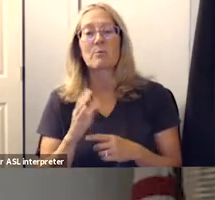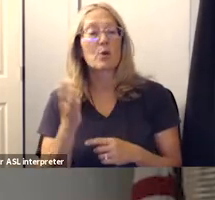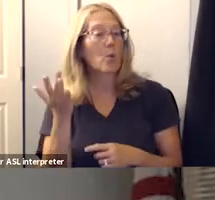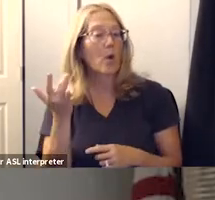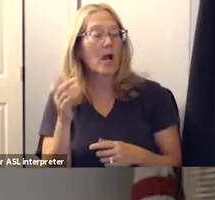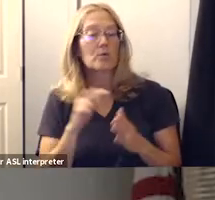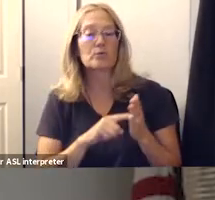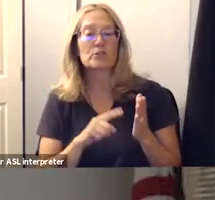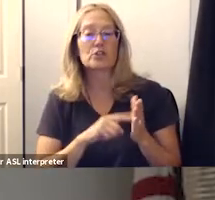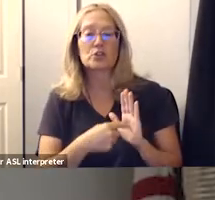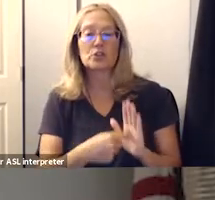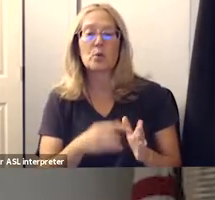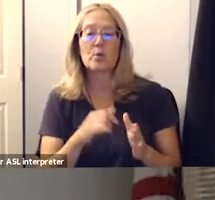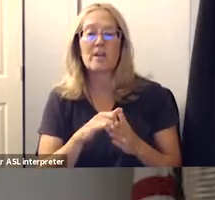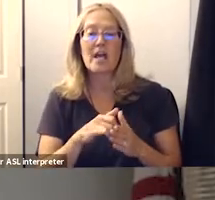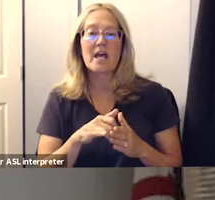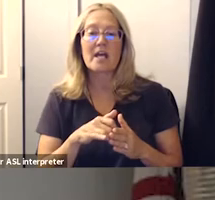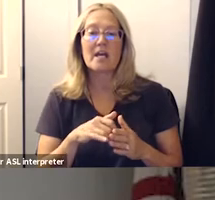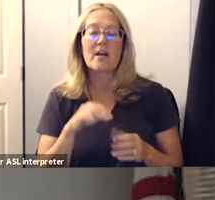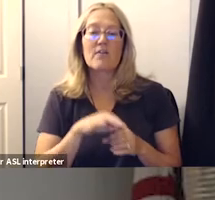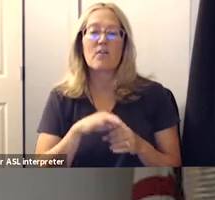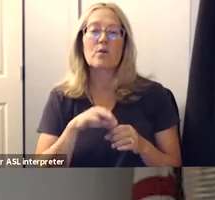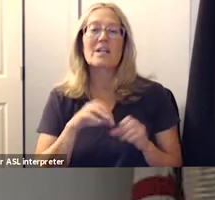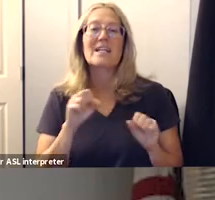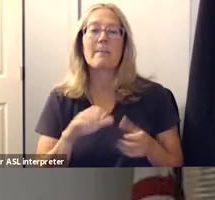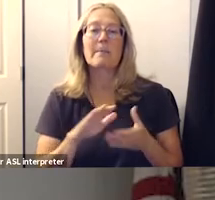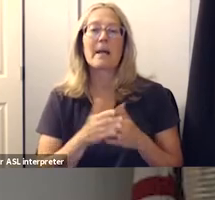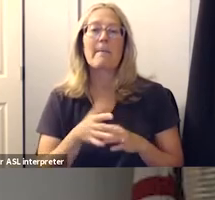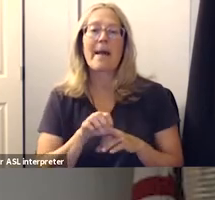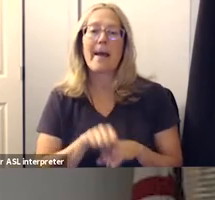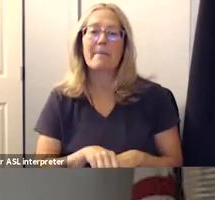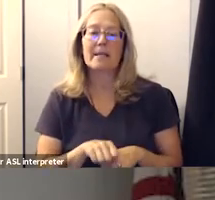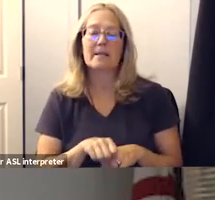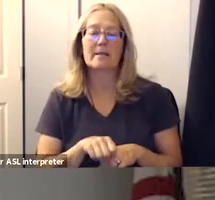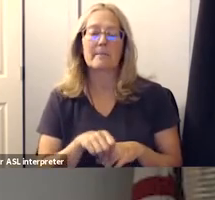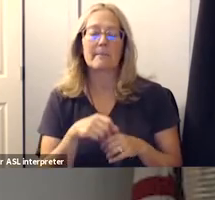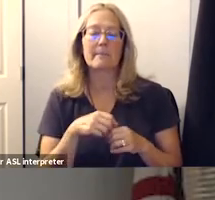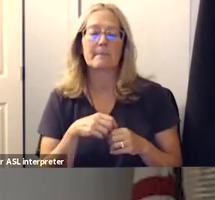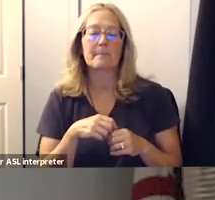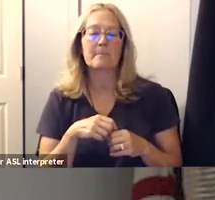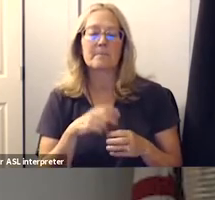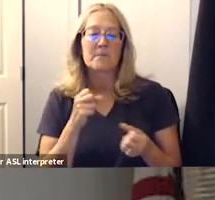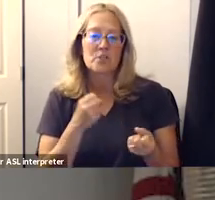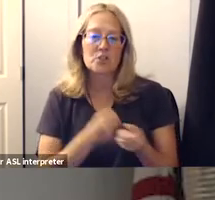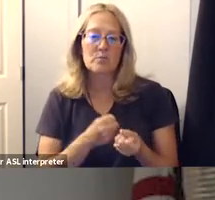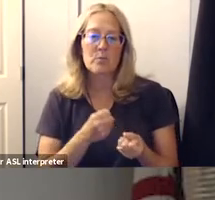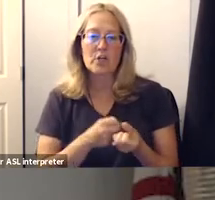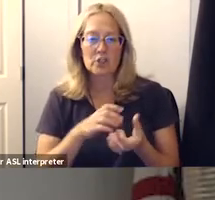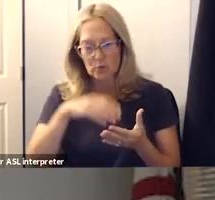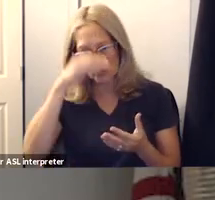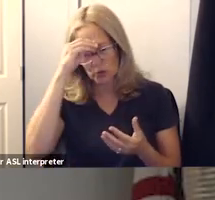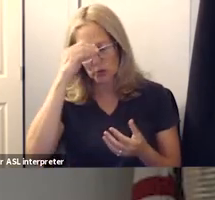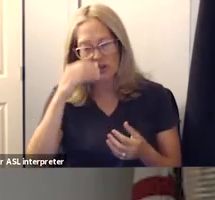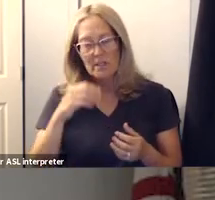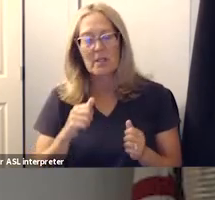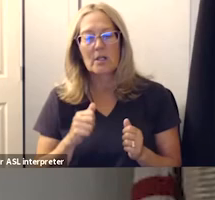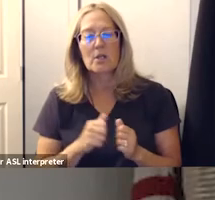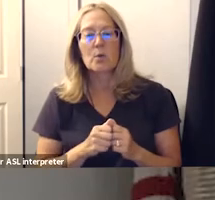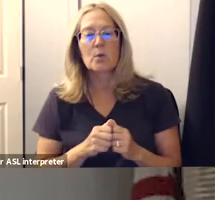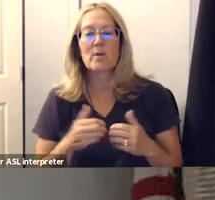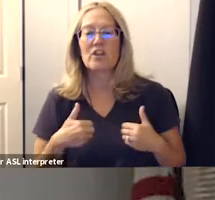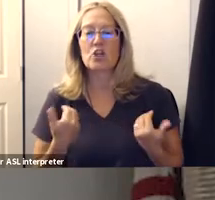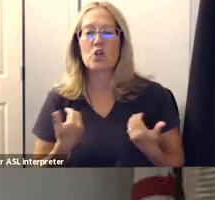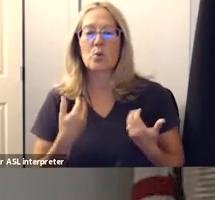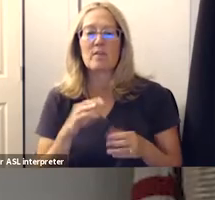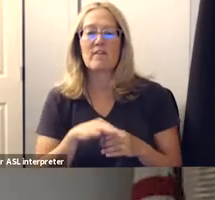research shows that voting can be habit forming according to learning from la youth vote if